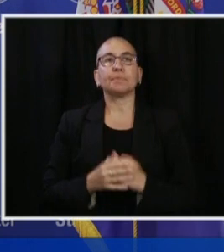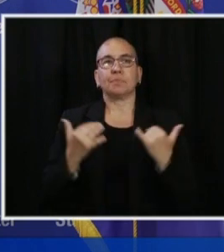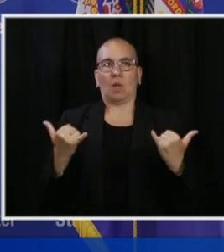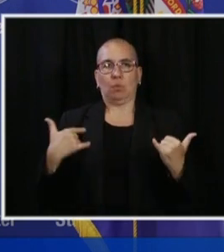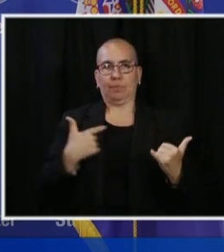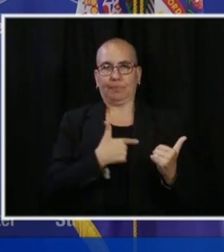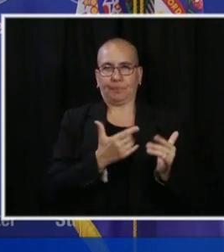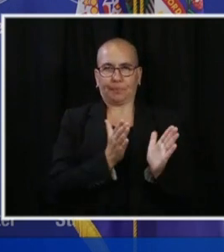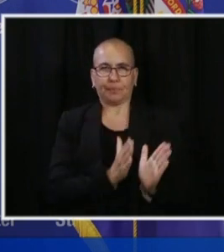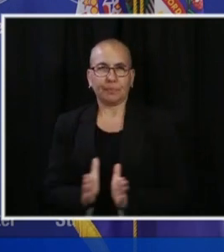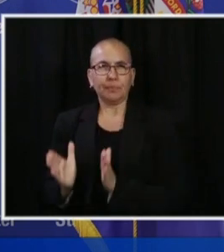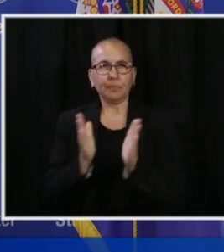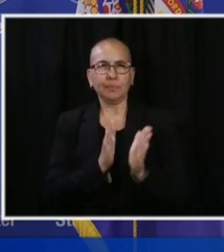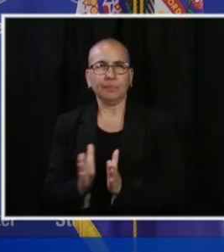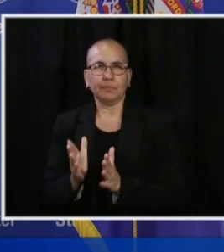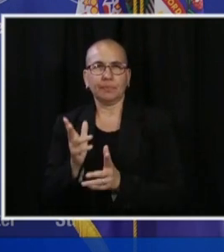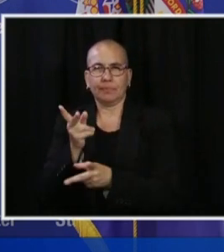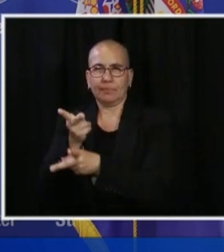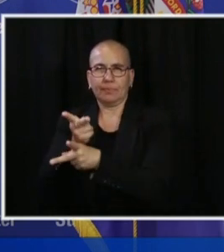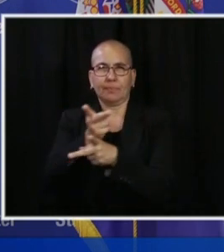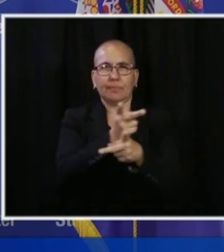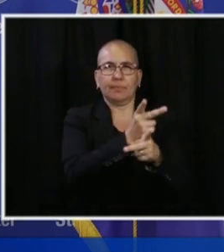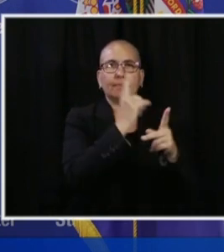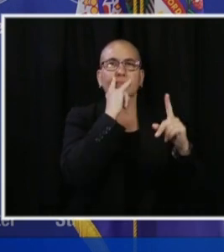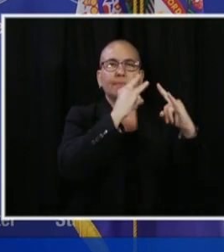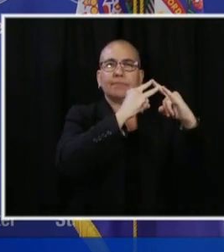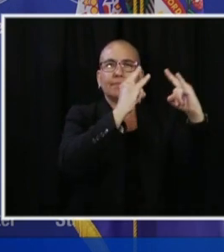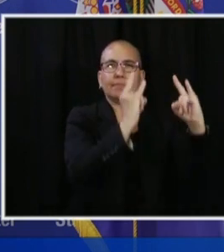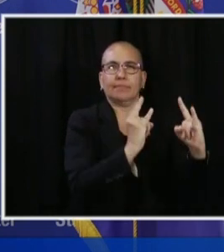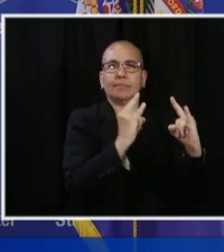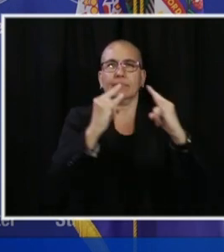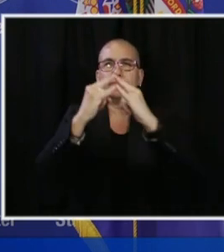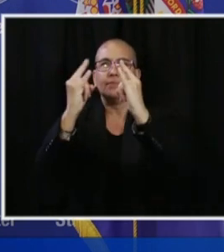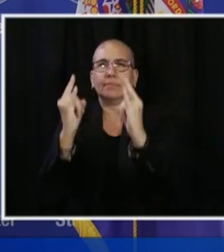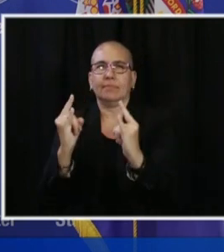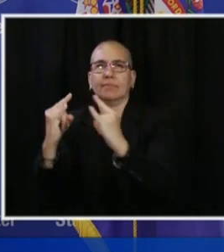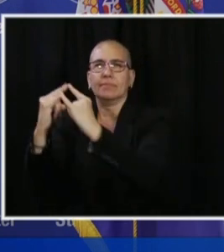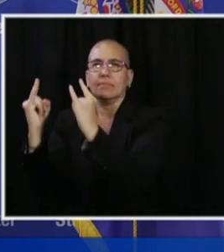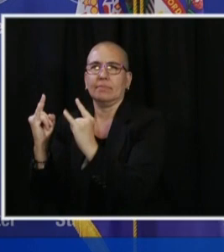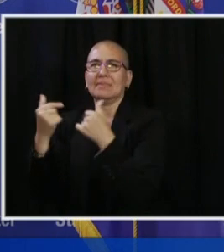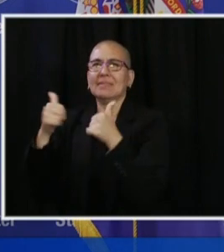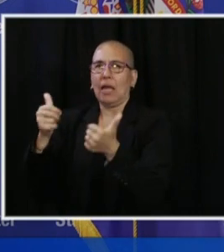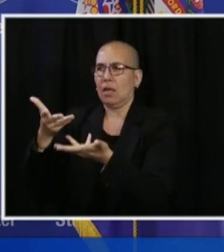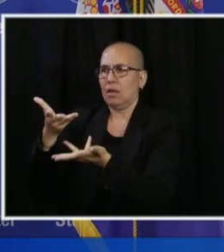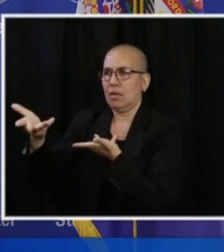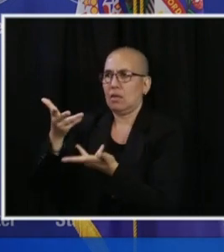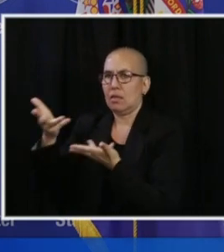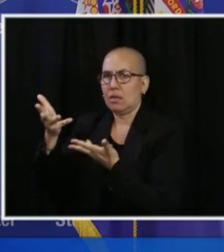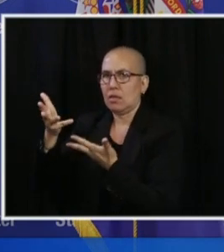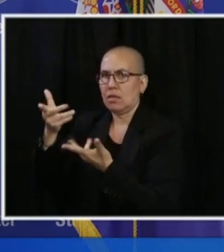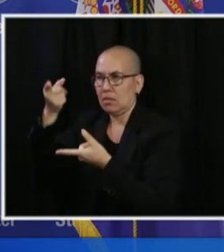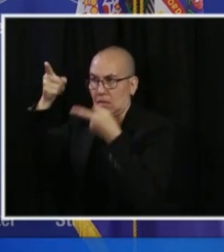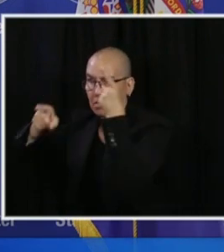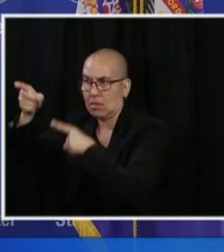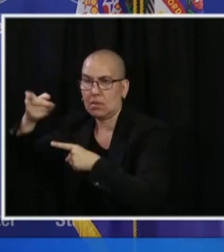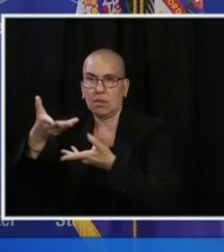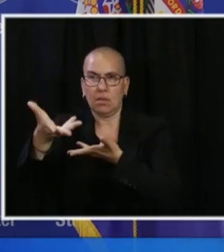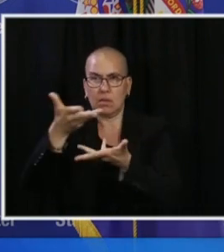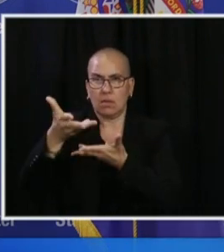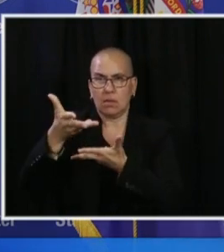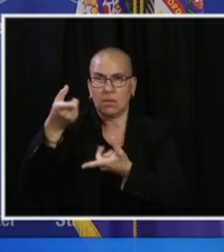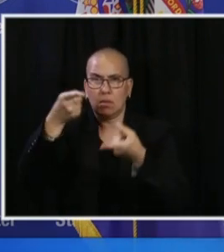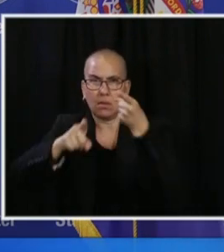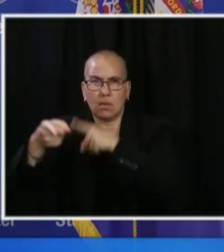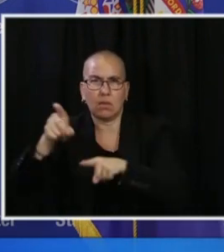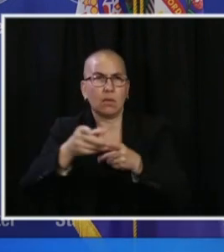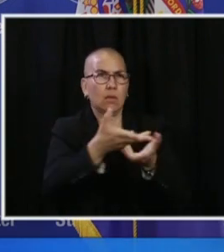command center that wouldn't stood up will stay in place because we are managing communications. I think some of you now have witnessed the complexity of